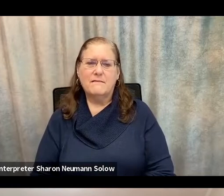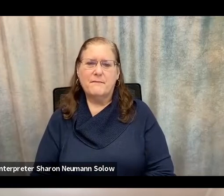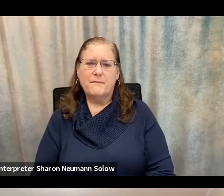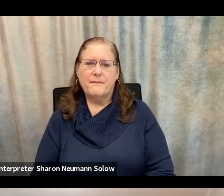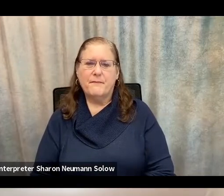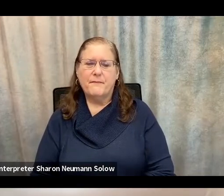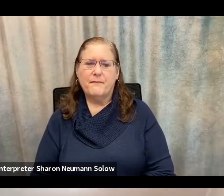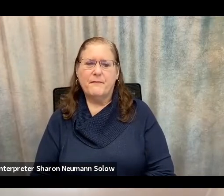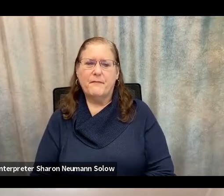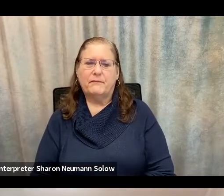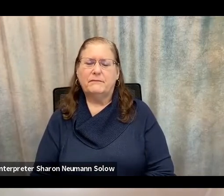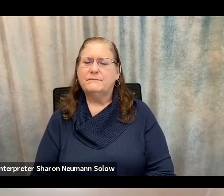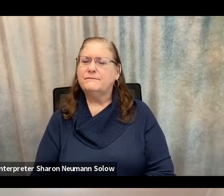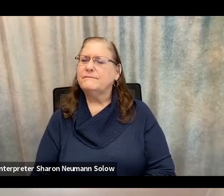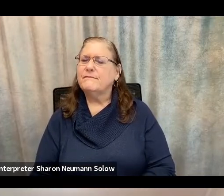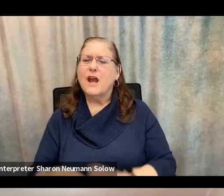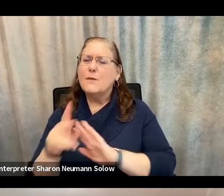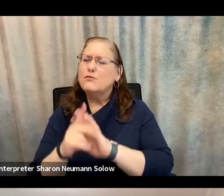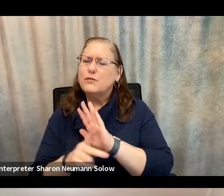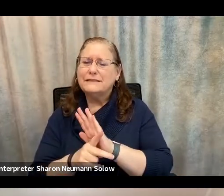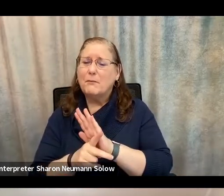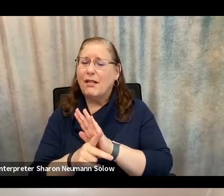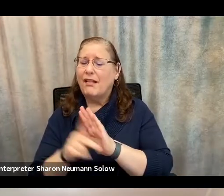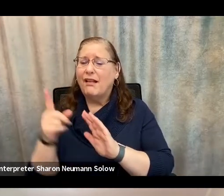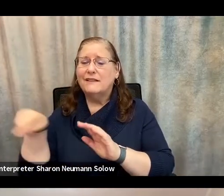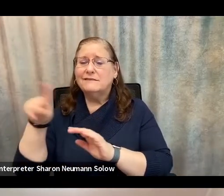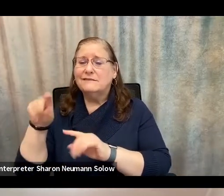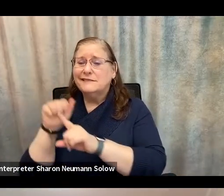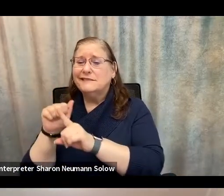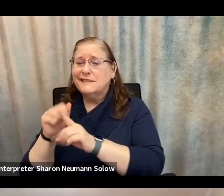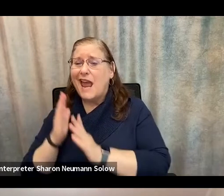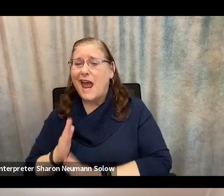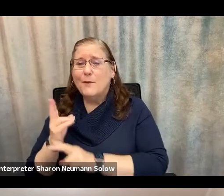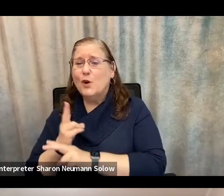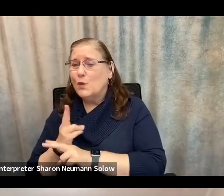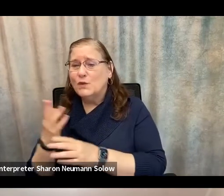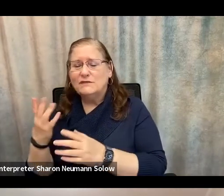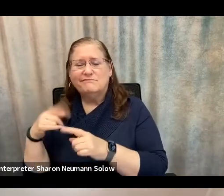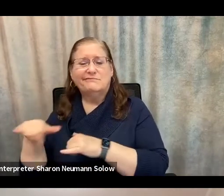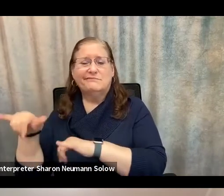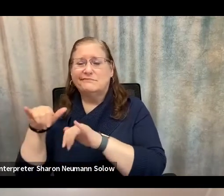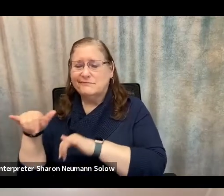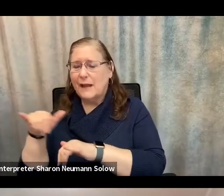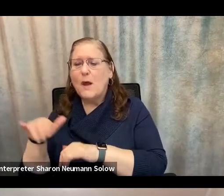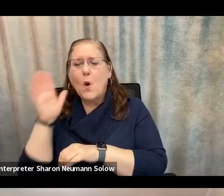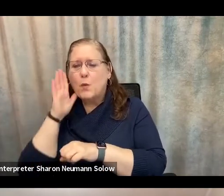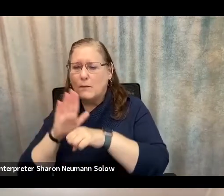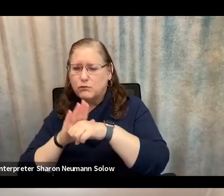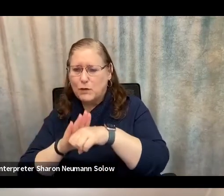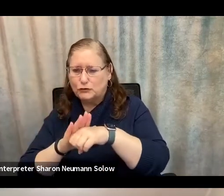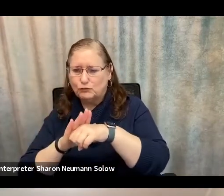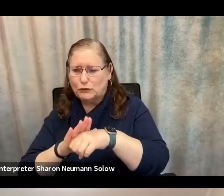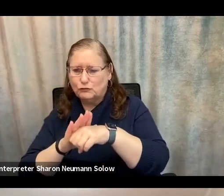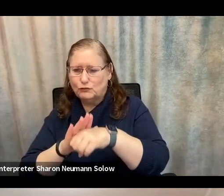Here's a general principle that all scam artists use. They're going to pressure you. They're going to push on all your different pressure